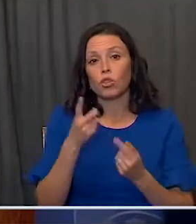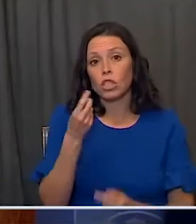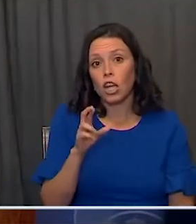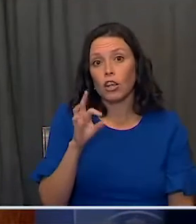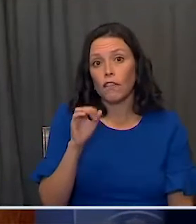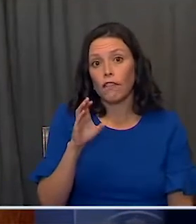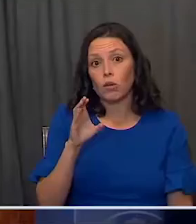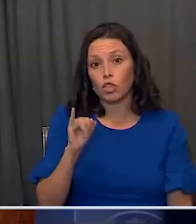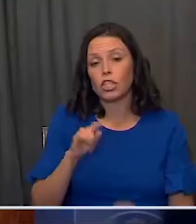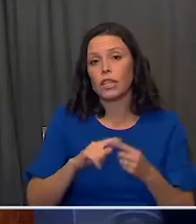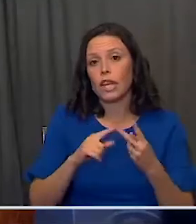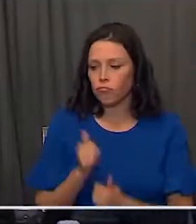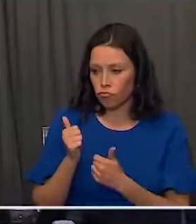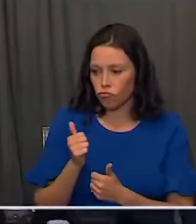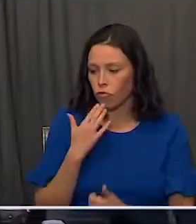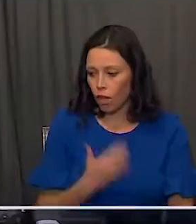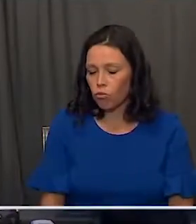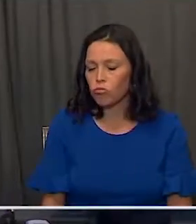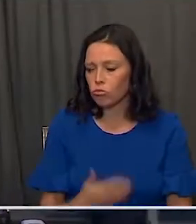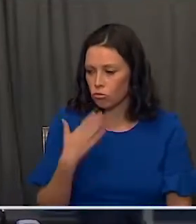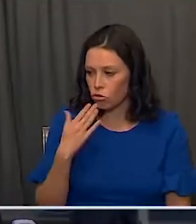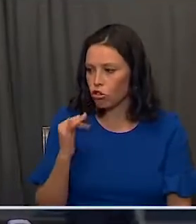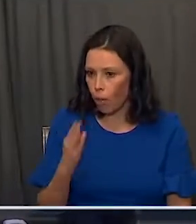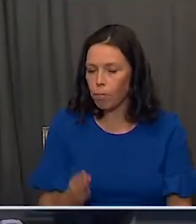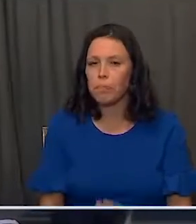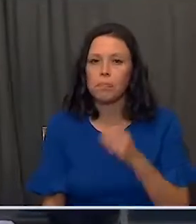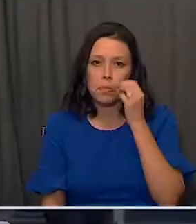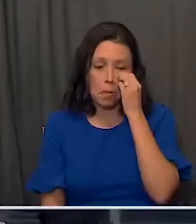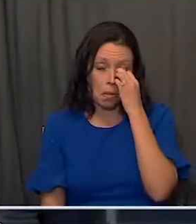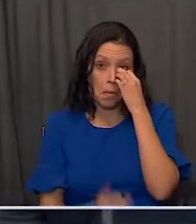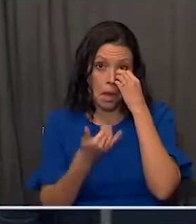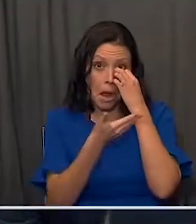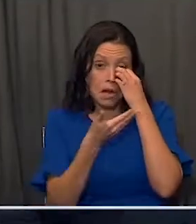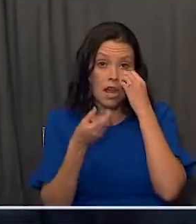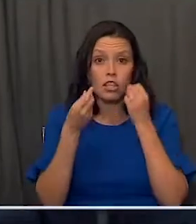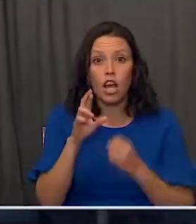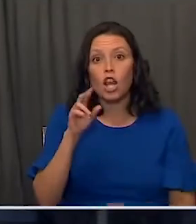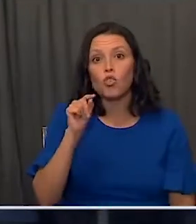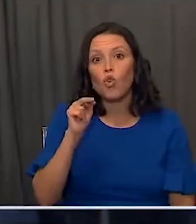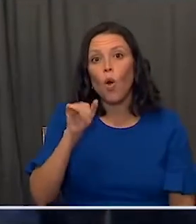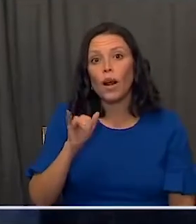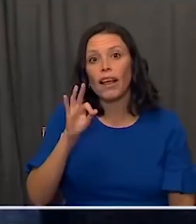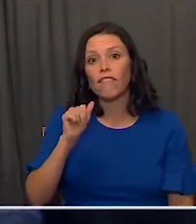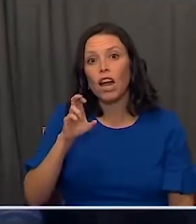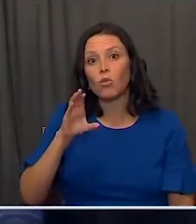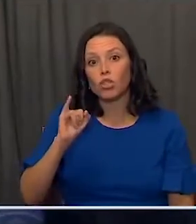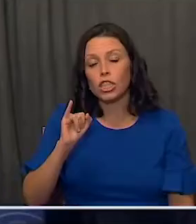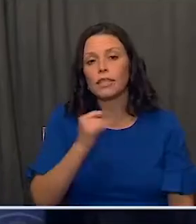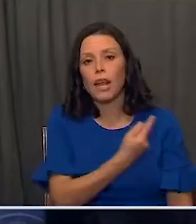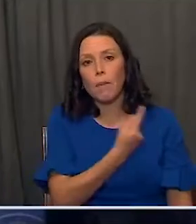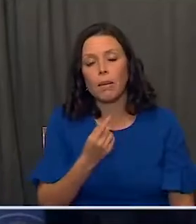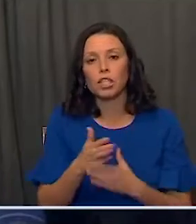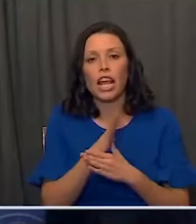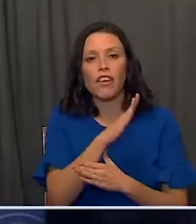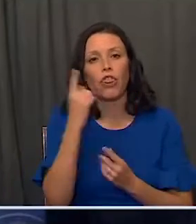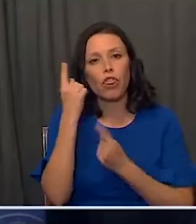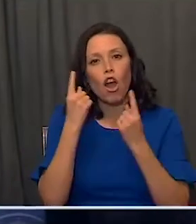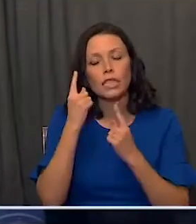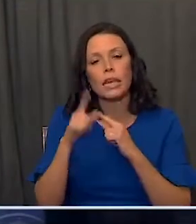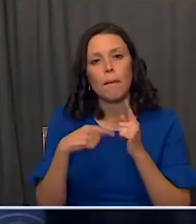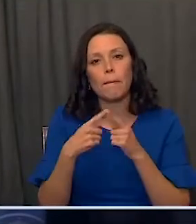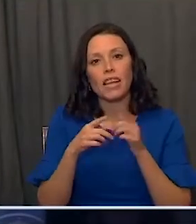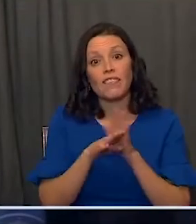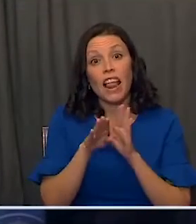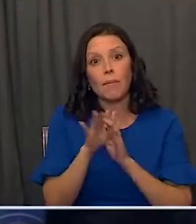and General Parner. Great. Well done. With that, I'm going to invite Dr. Tony Fauci to come up and share his thoughts on the